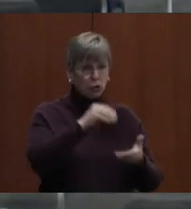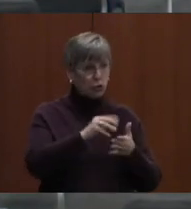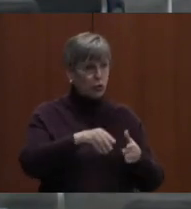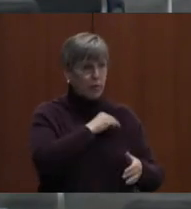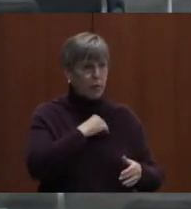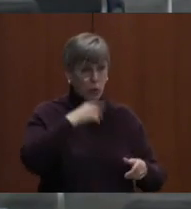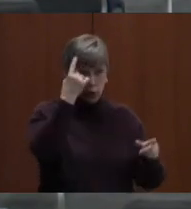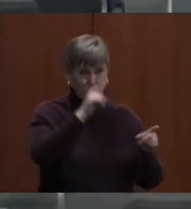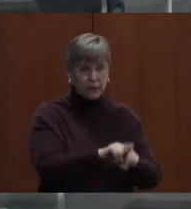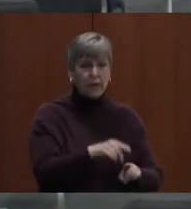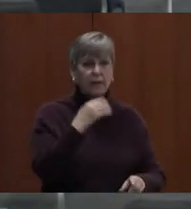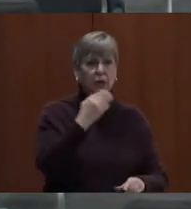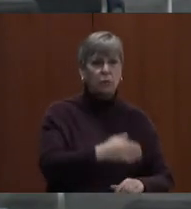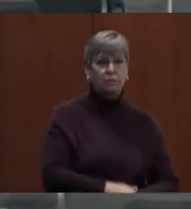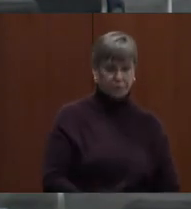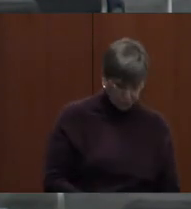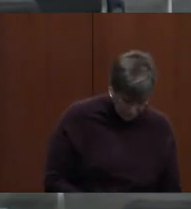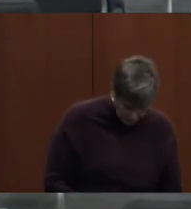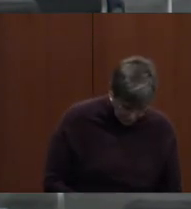Mr. Baker. Thank you.